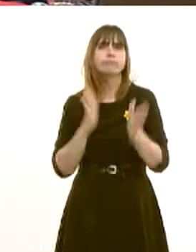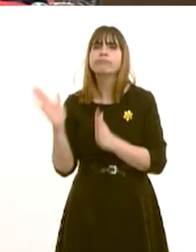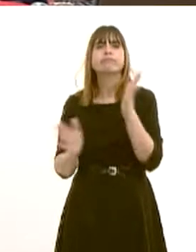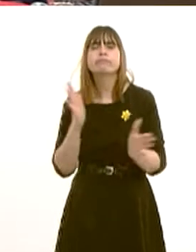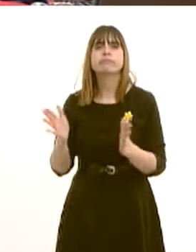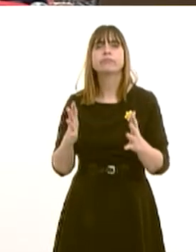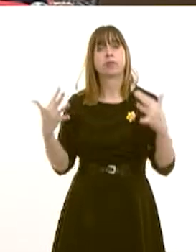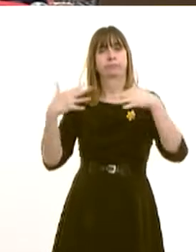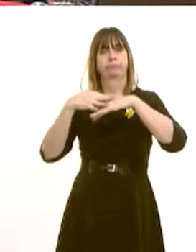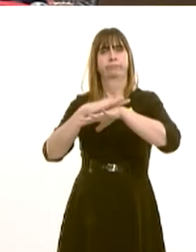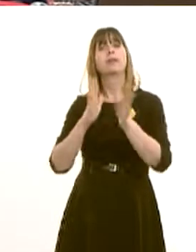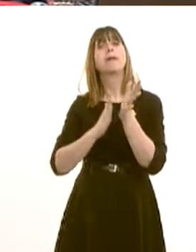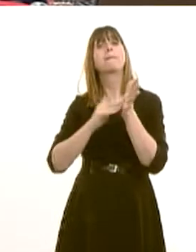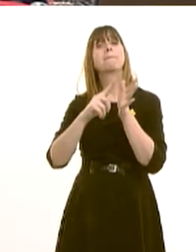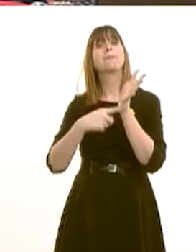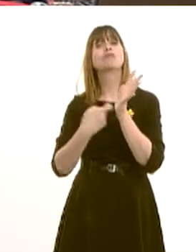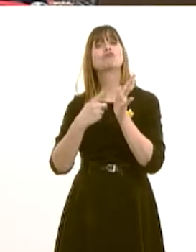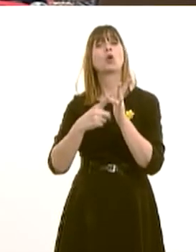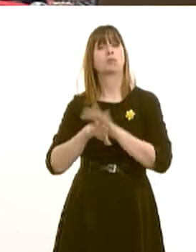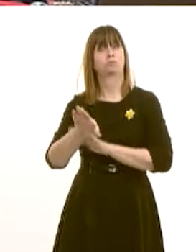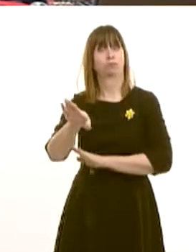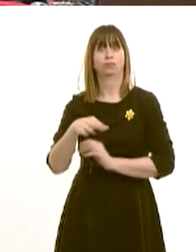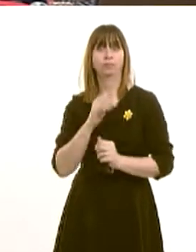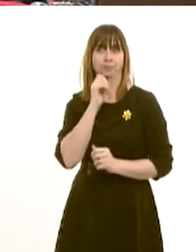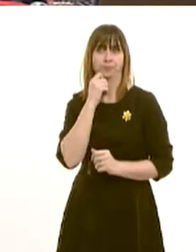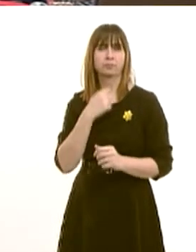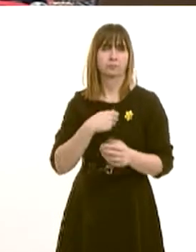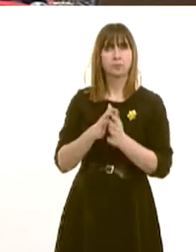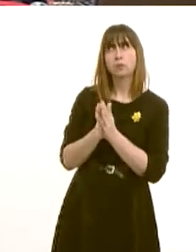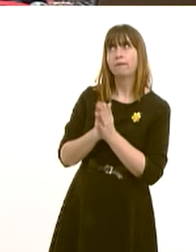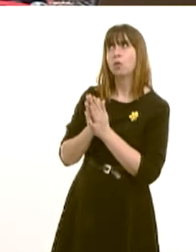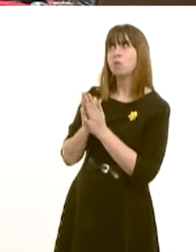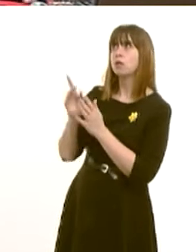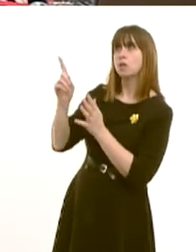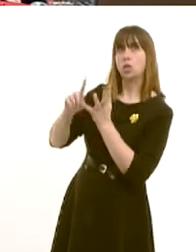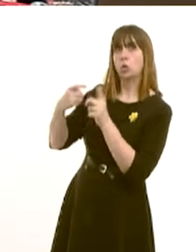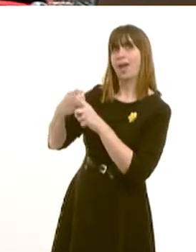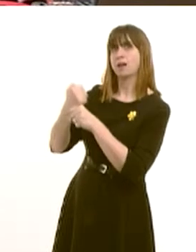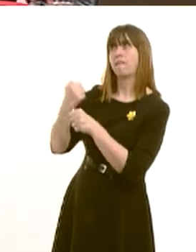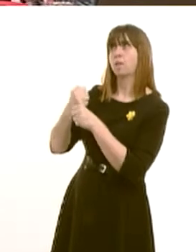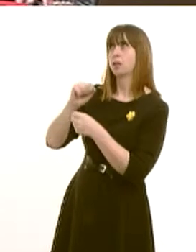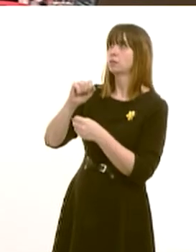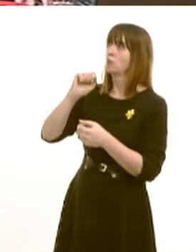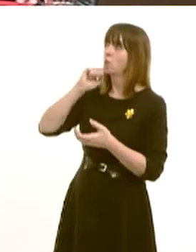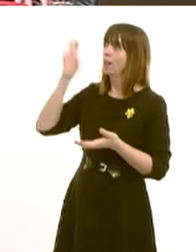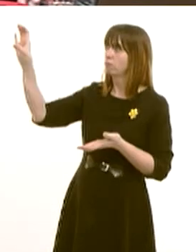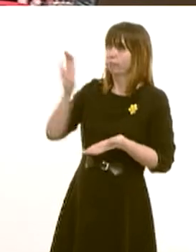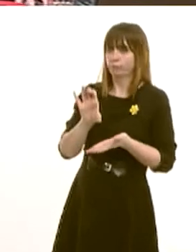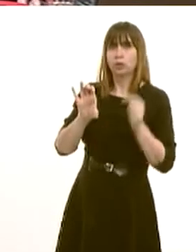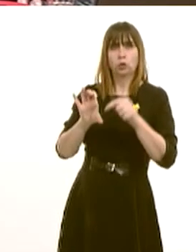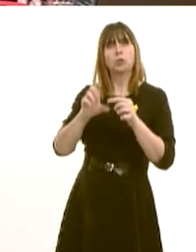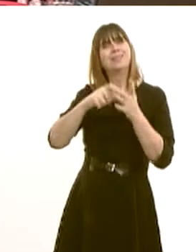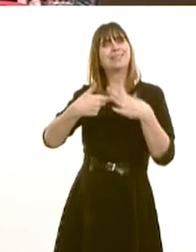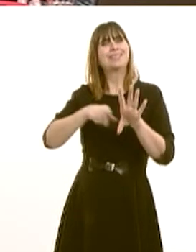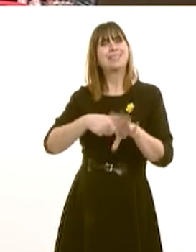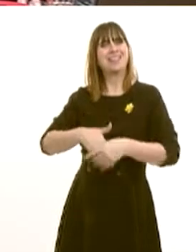will become the metro network. And I look forward to the UK government's contribution to the city deal particularly, which